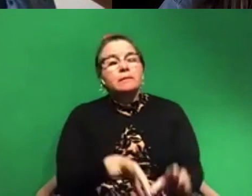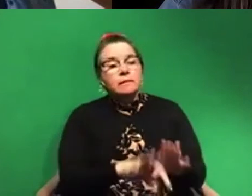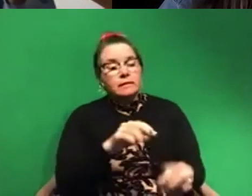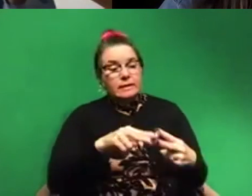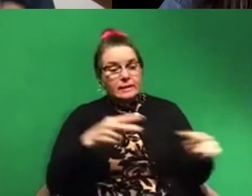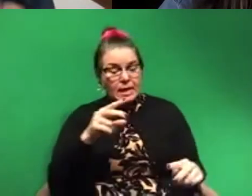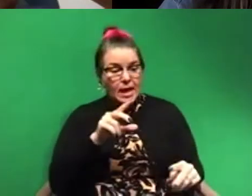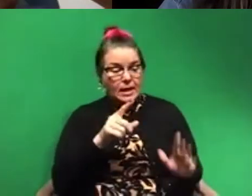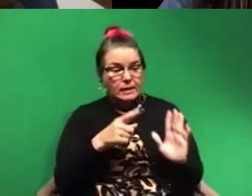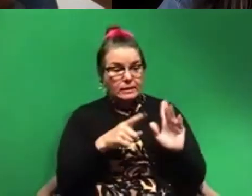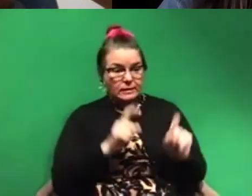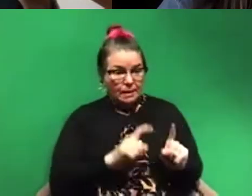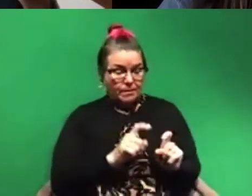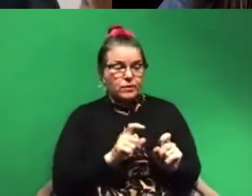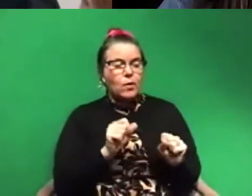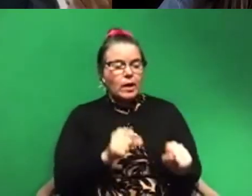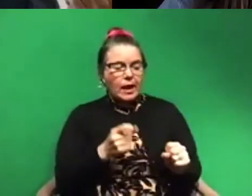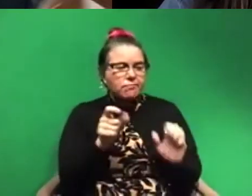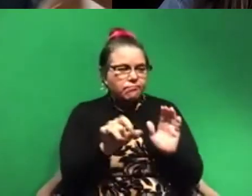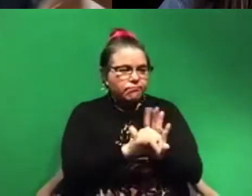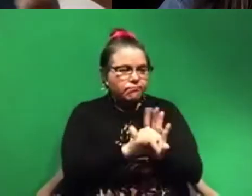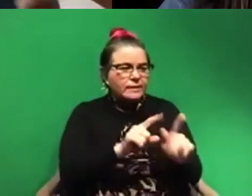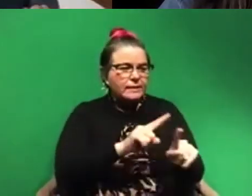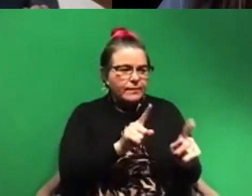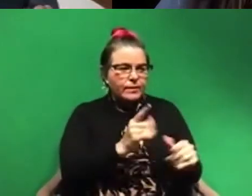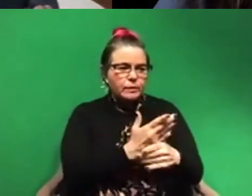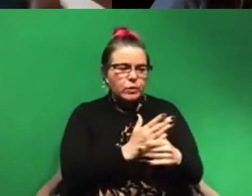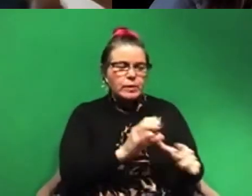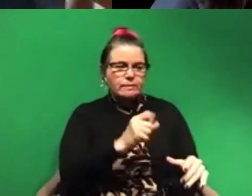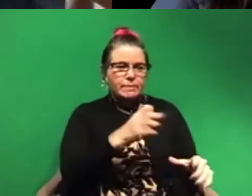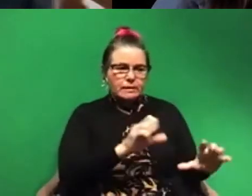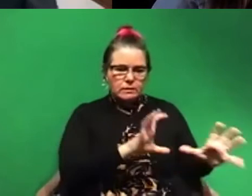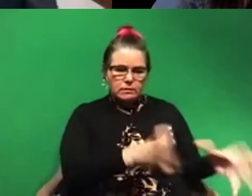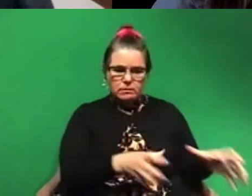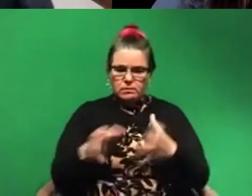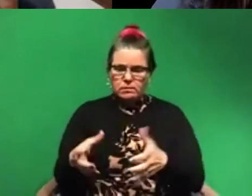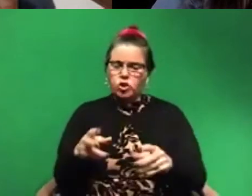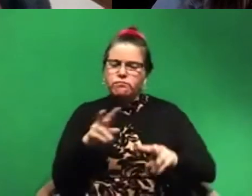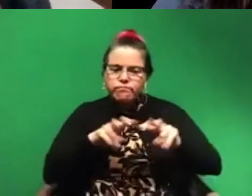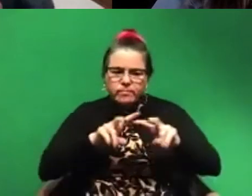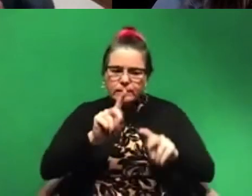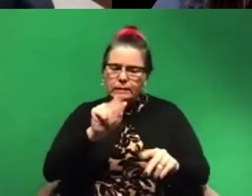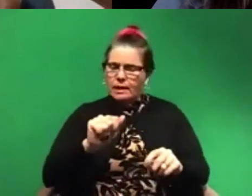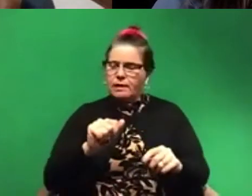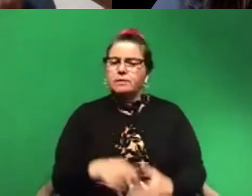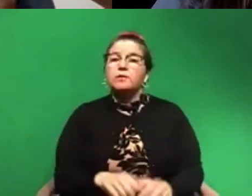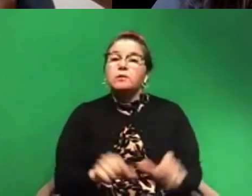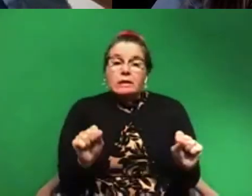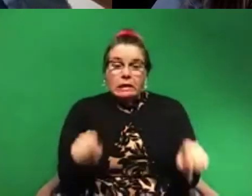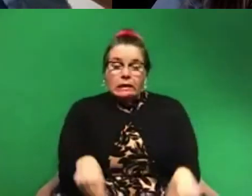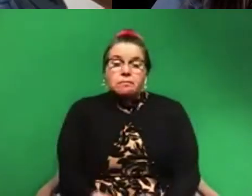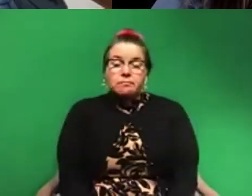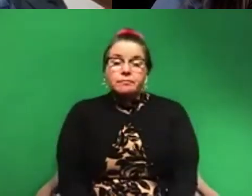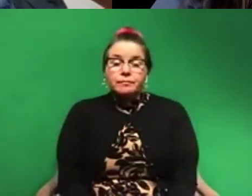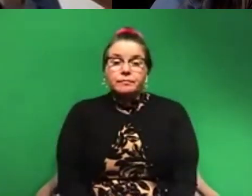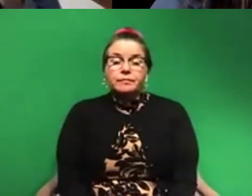organism, you could tell the difference between species. just by looking at the DNA. So you can do that. Turns out there's